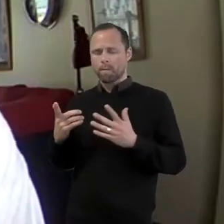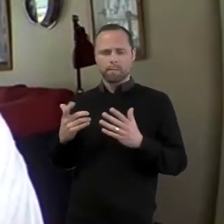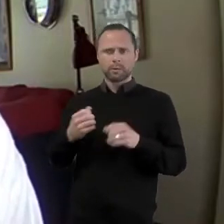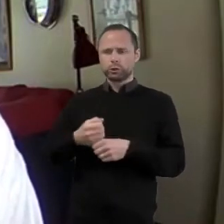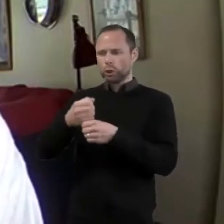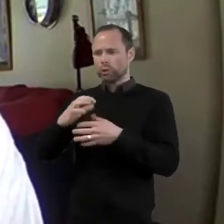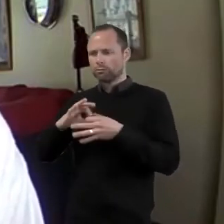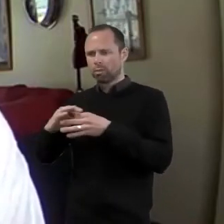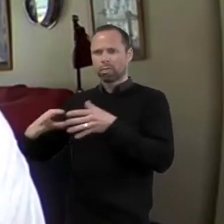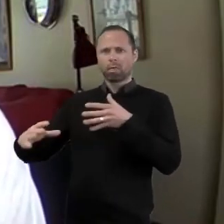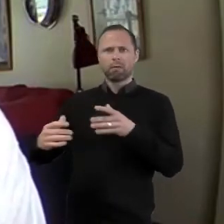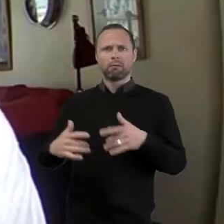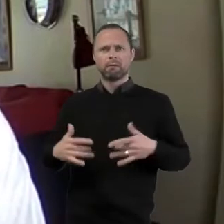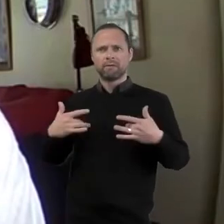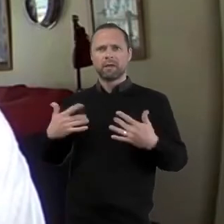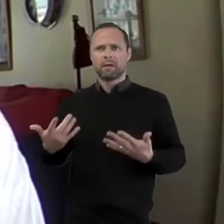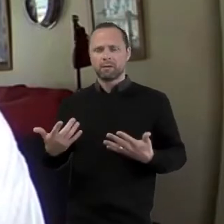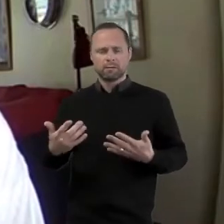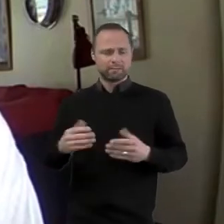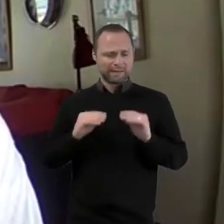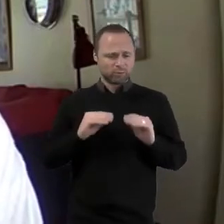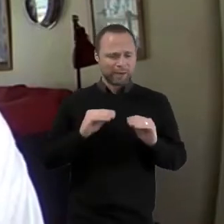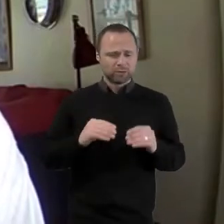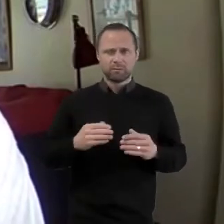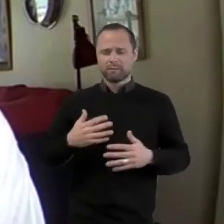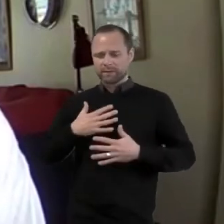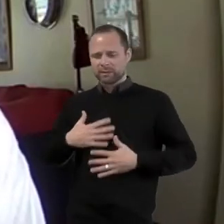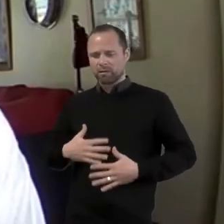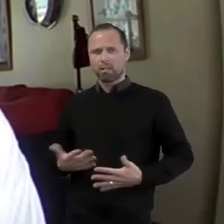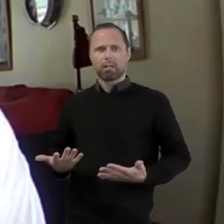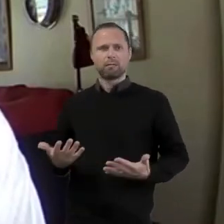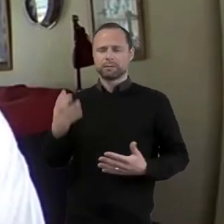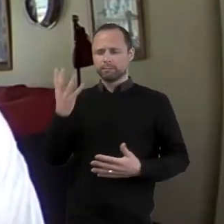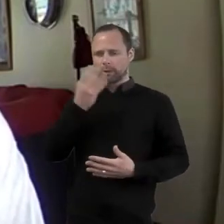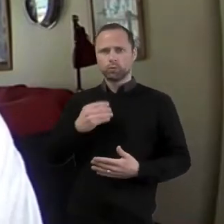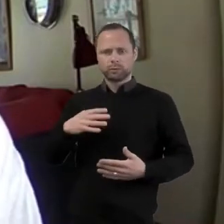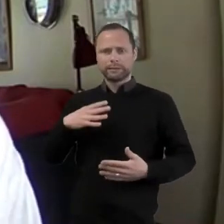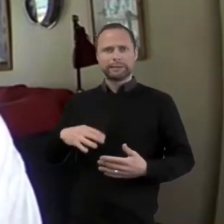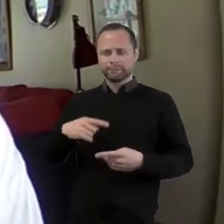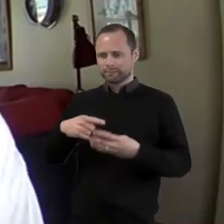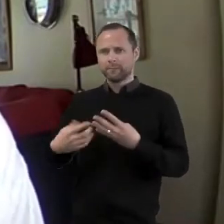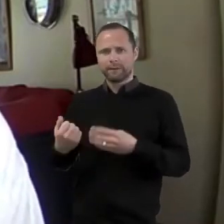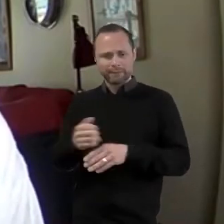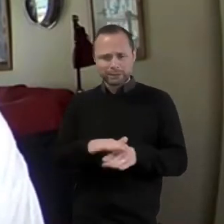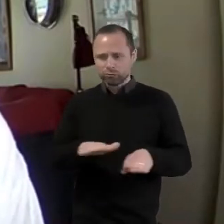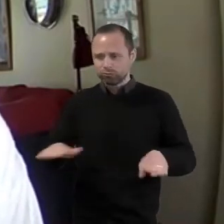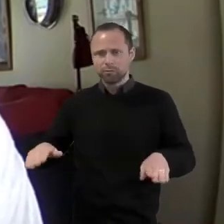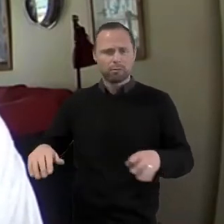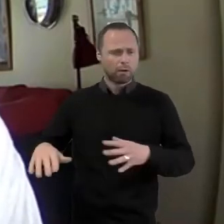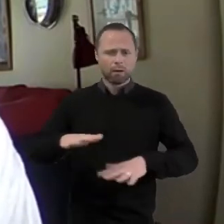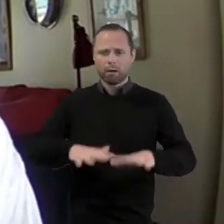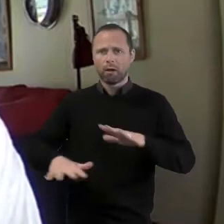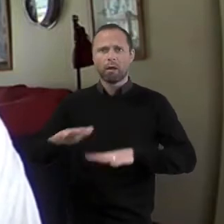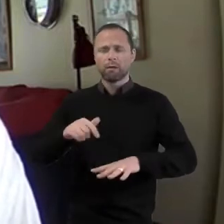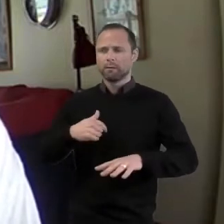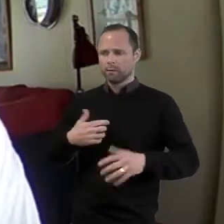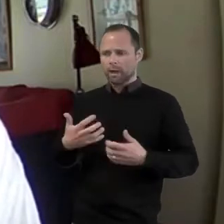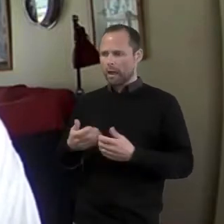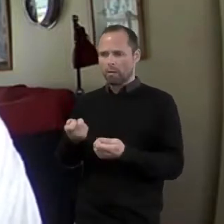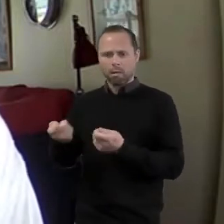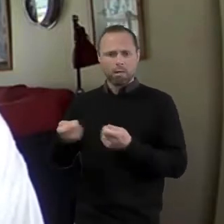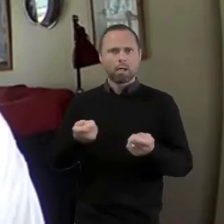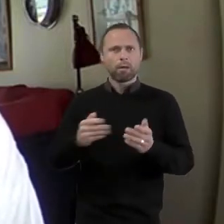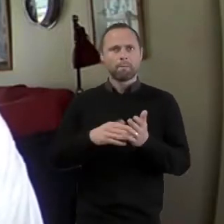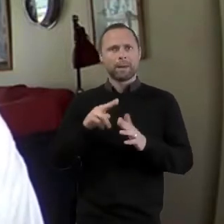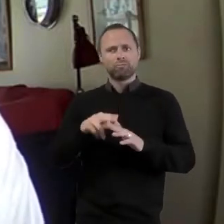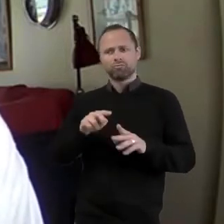the educational, physical, emotional and spiritual needs of their children, all within the four walls of their home.